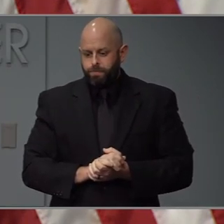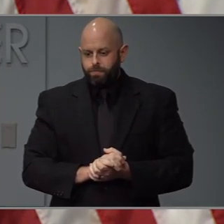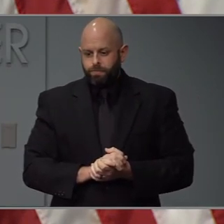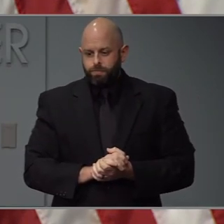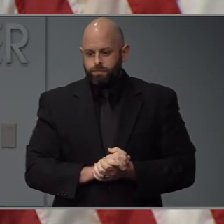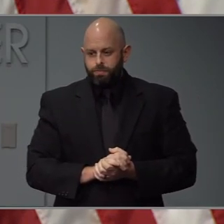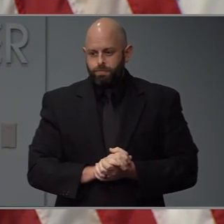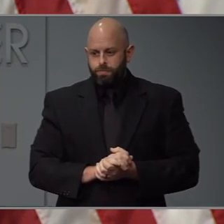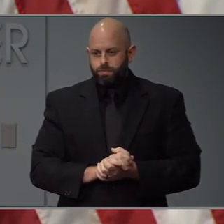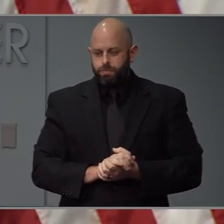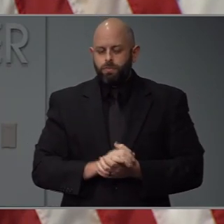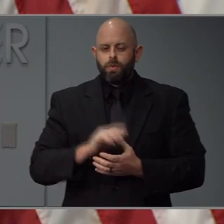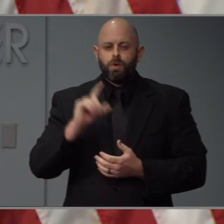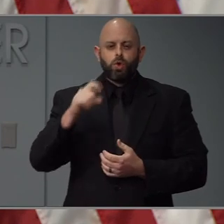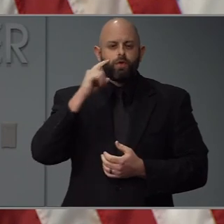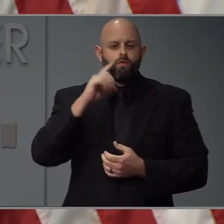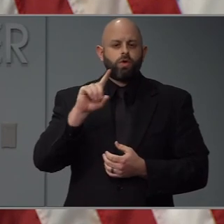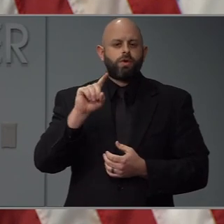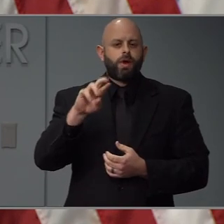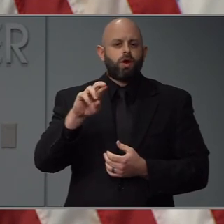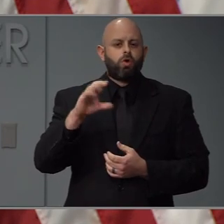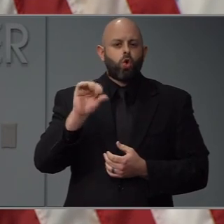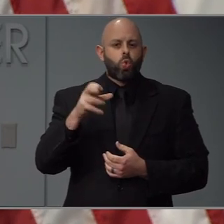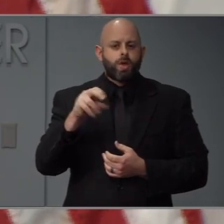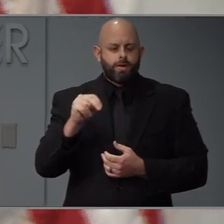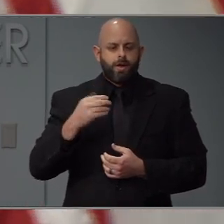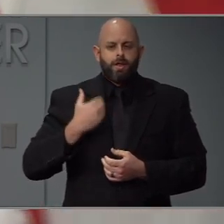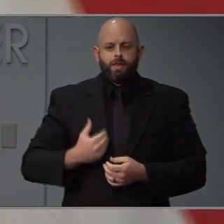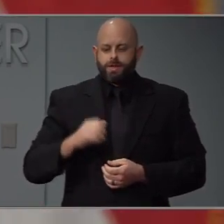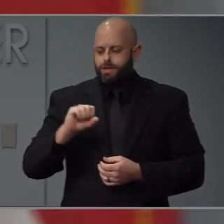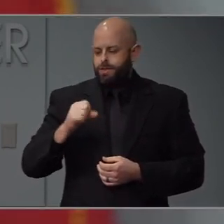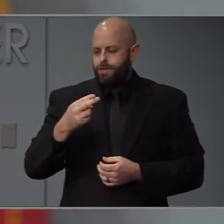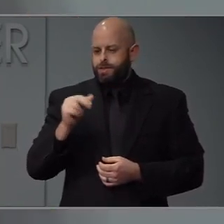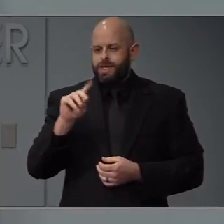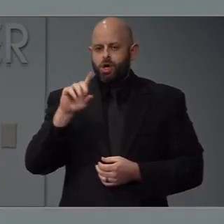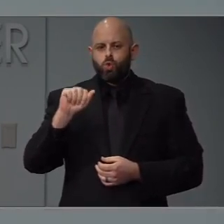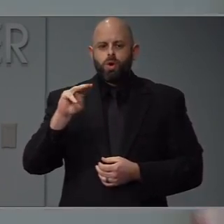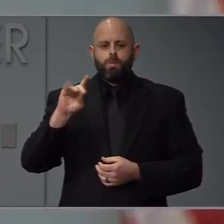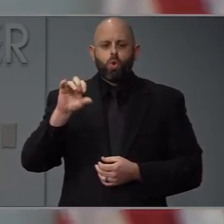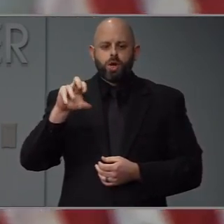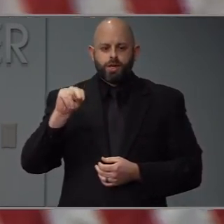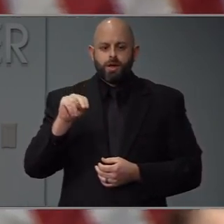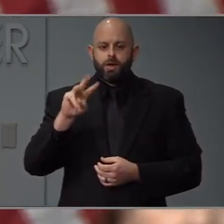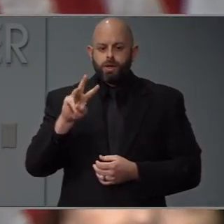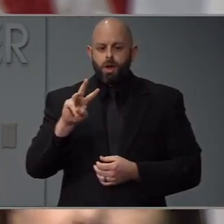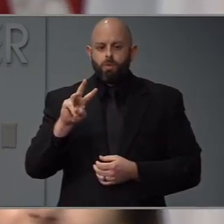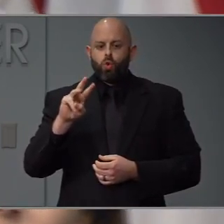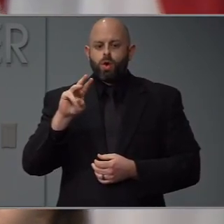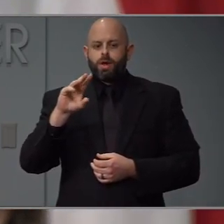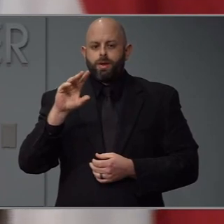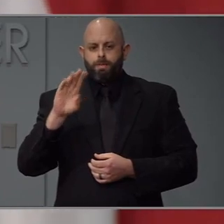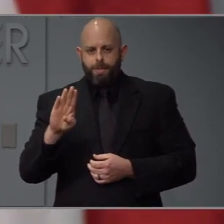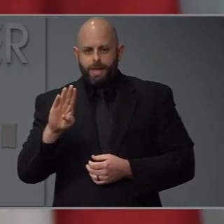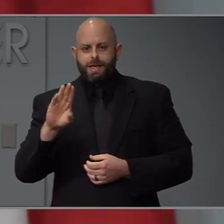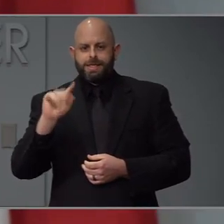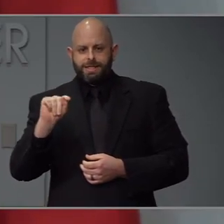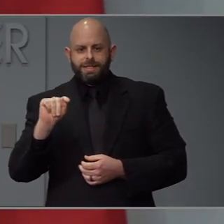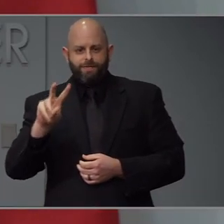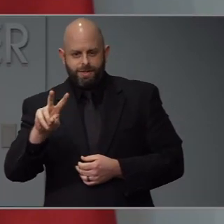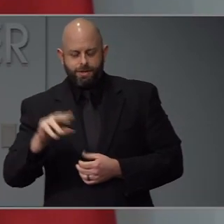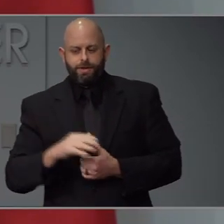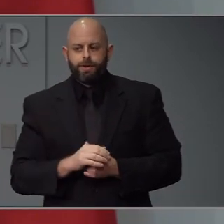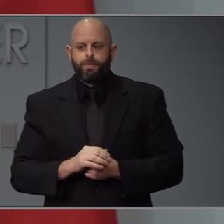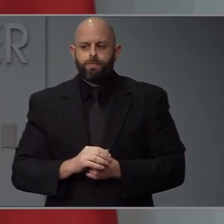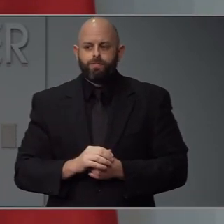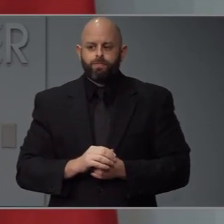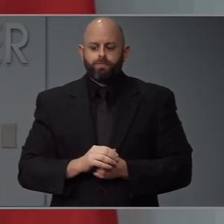This question is for Dr. Cohen. Hi, it's Chandler Morgan from WVTV. Reports indicate that the CDC may soon